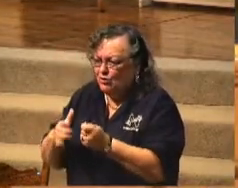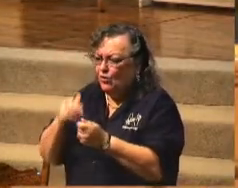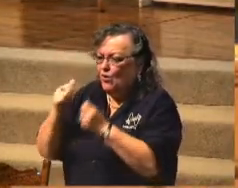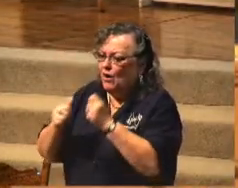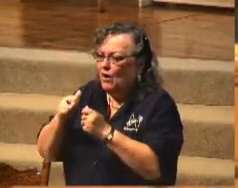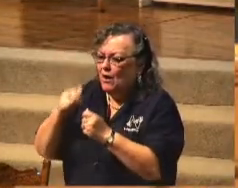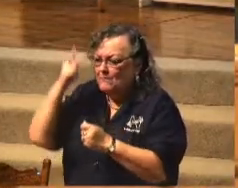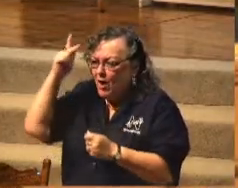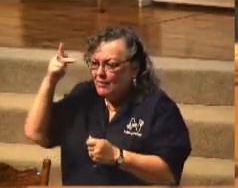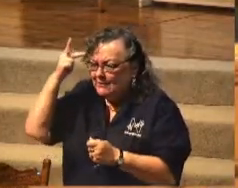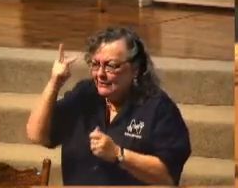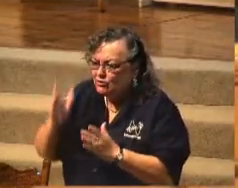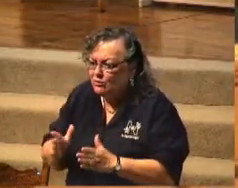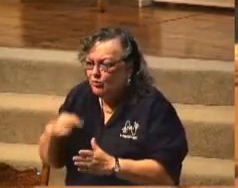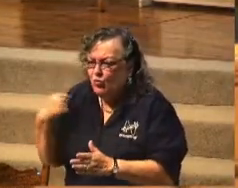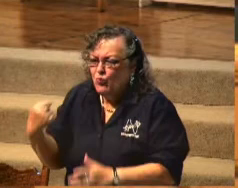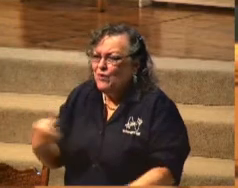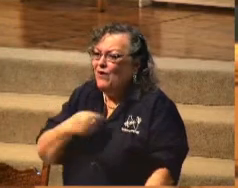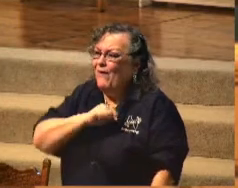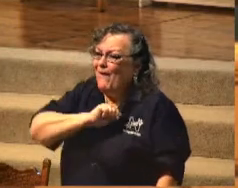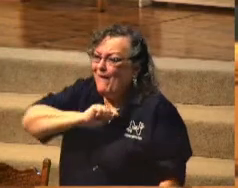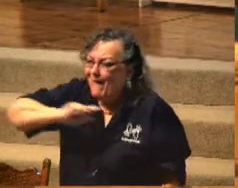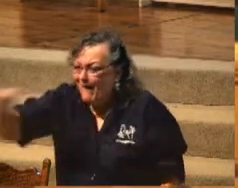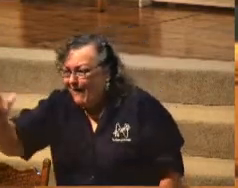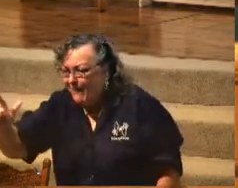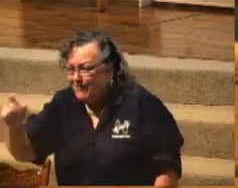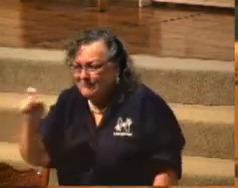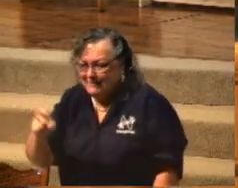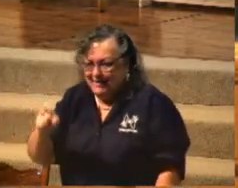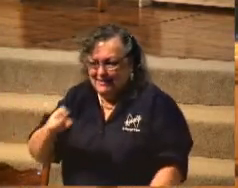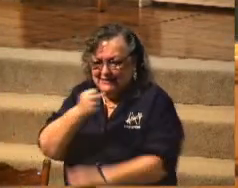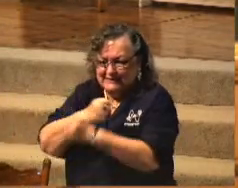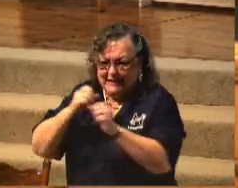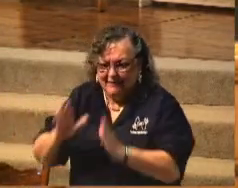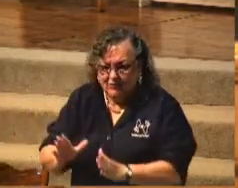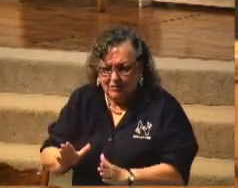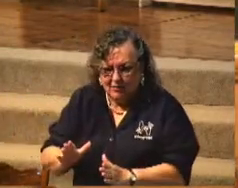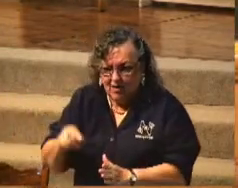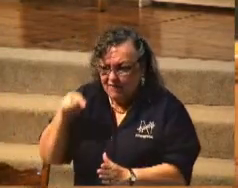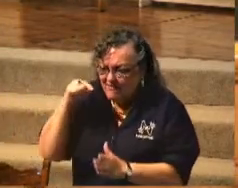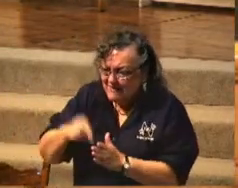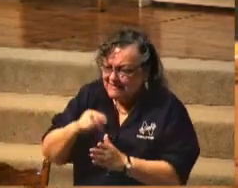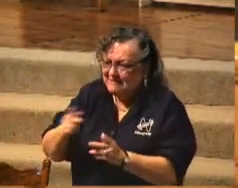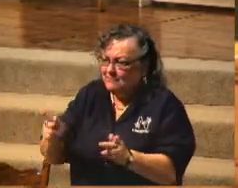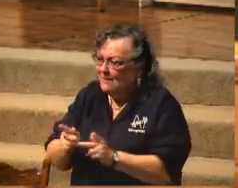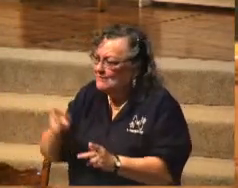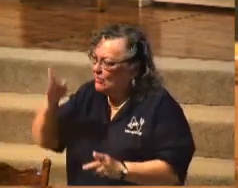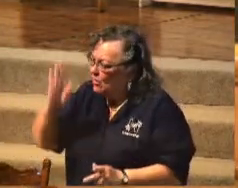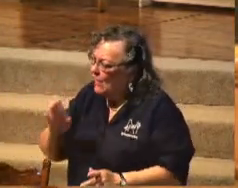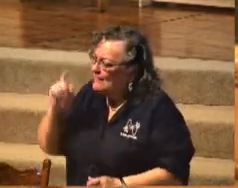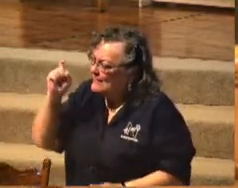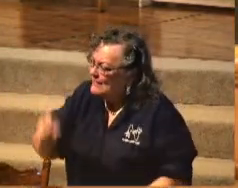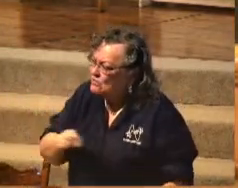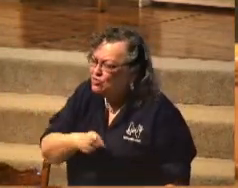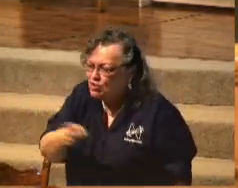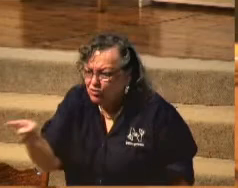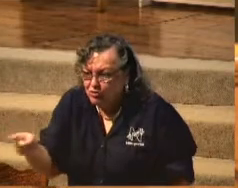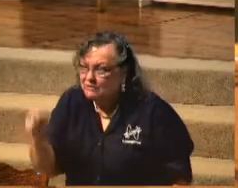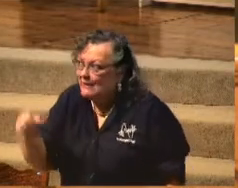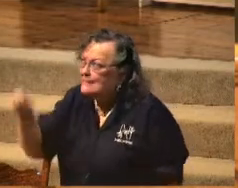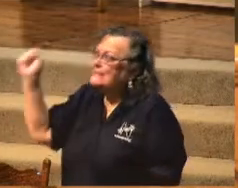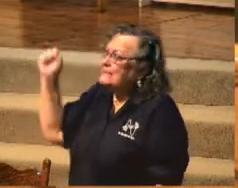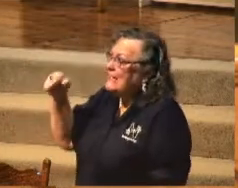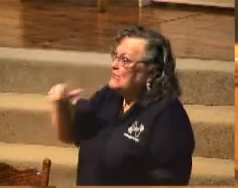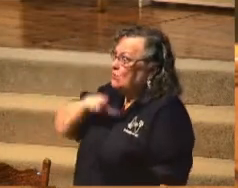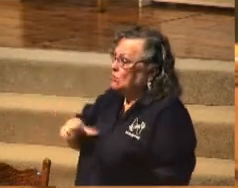We all are in need of a Savior. But this is a place that God needs you. And you need to say, yes, Lord, if this is where